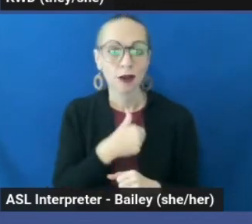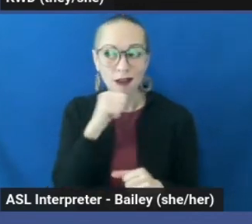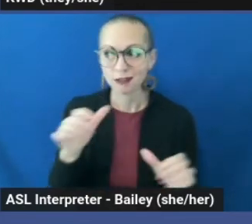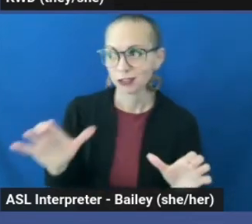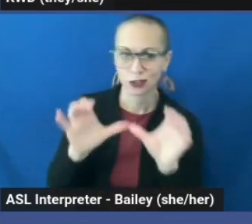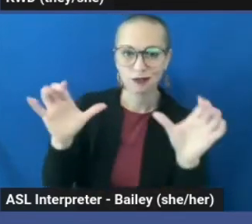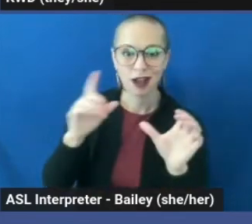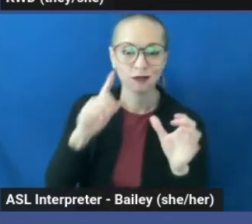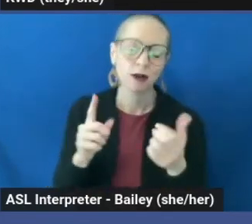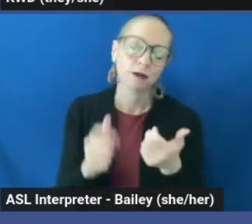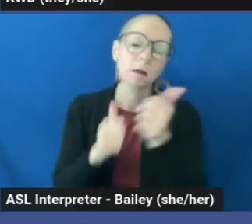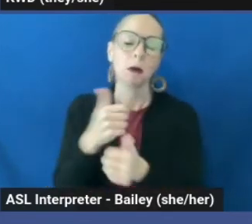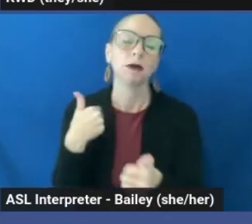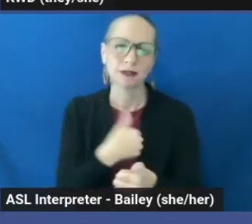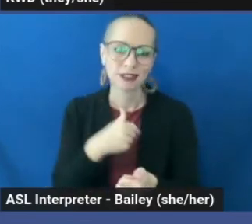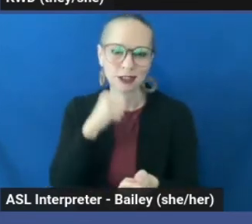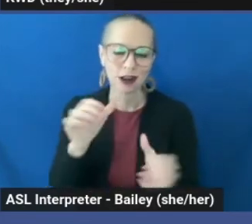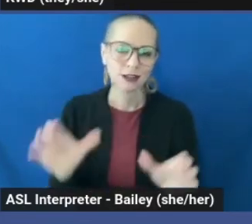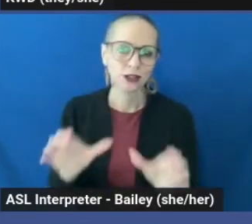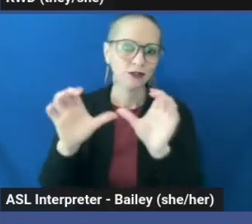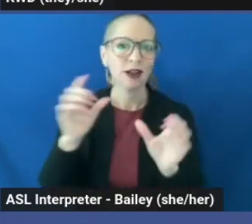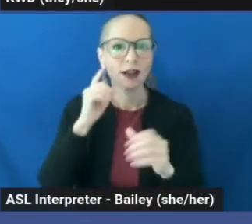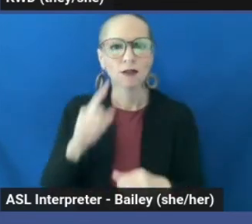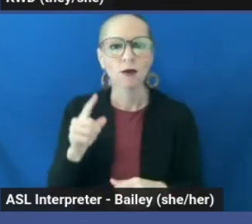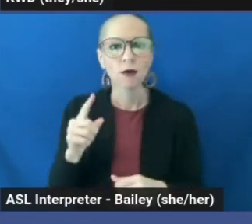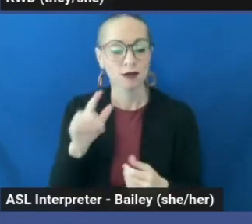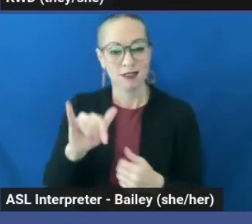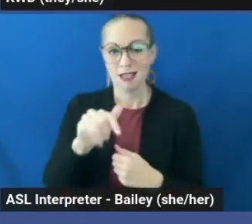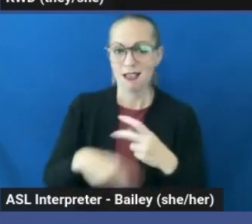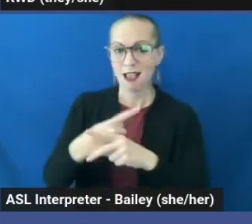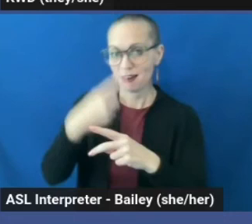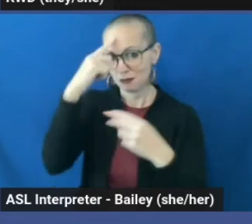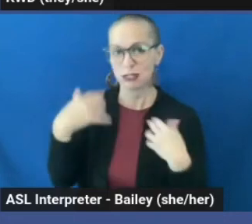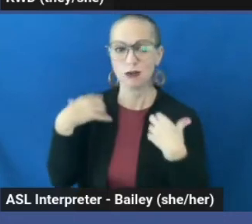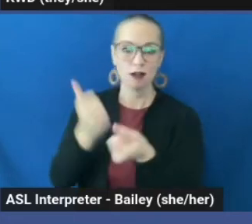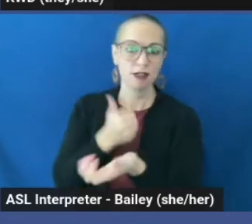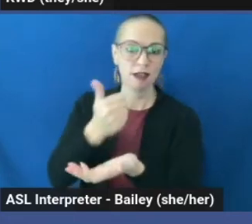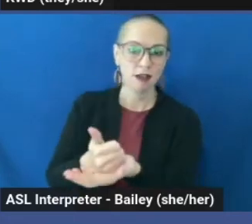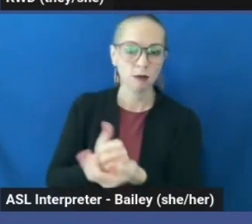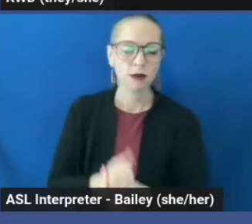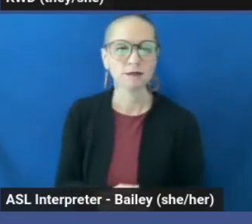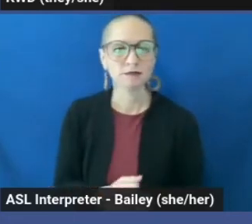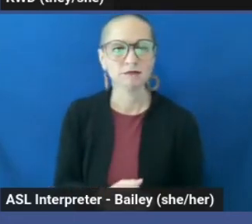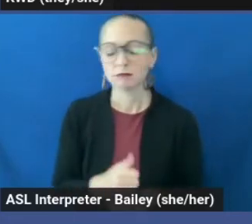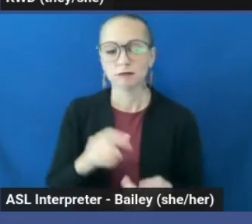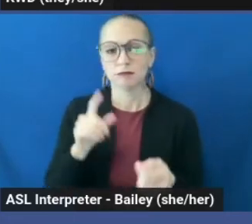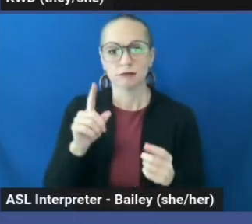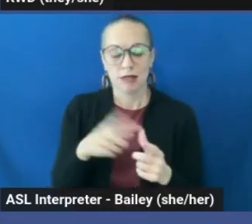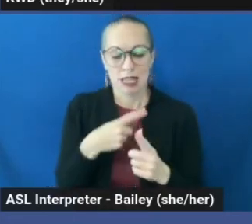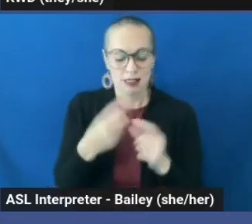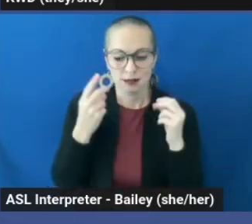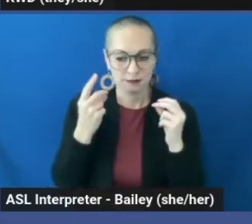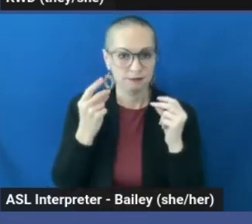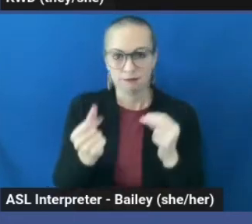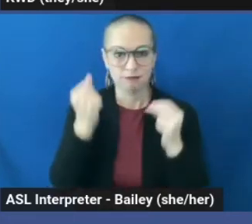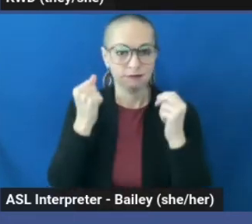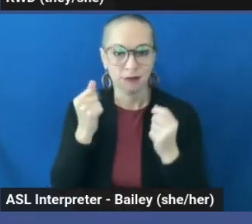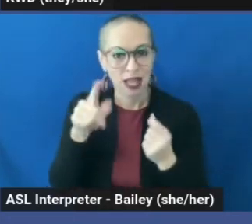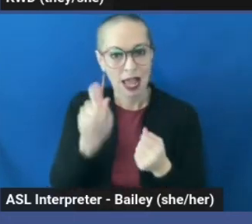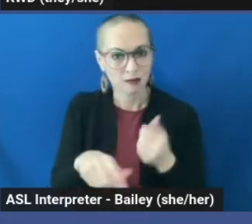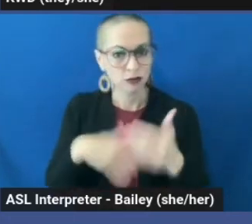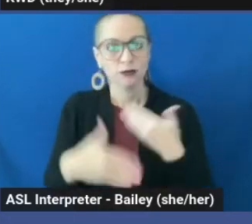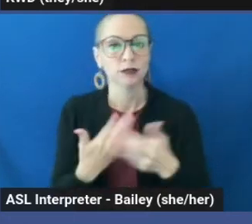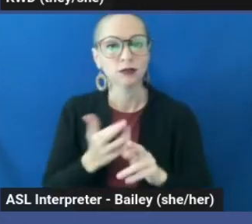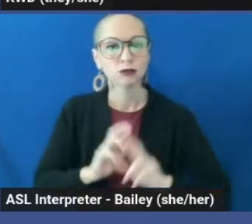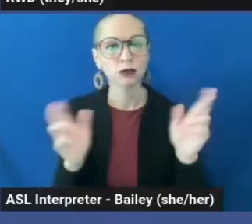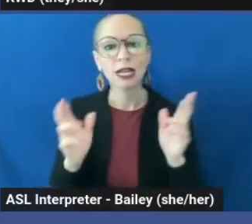Most of us are not certified in that kind of mental health help. But all of a sudden we have to be. And what happens if